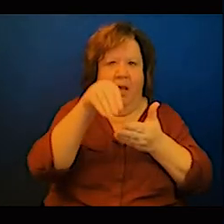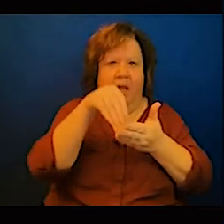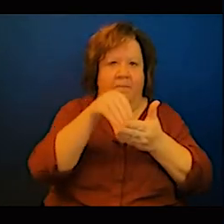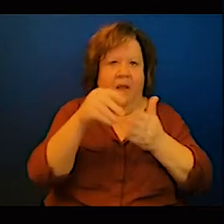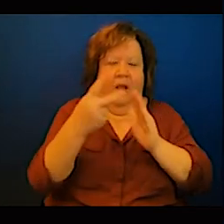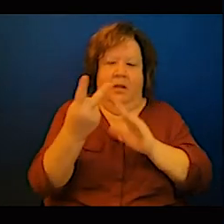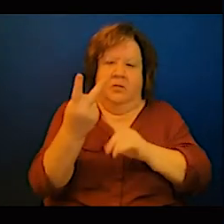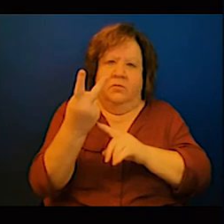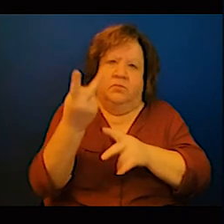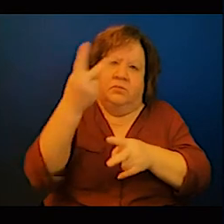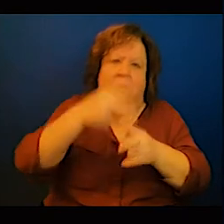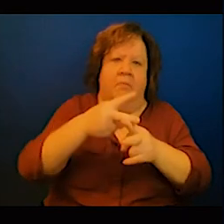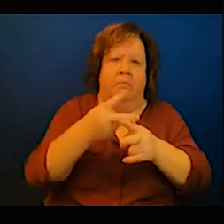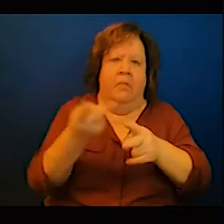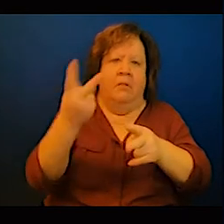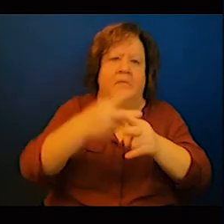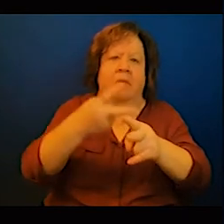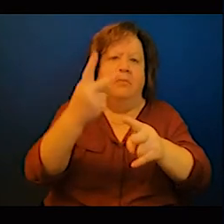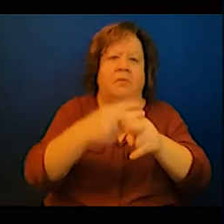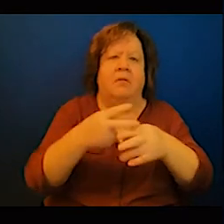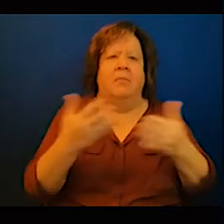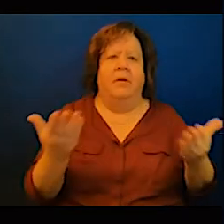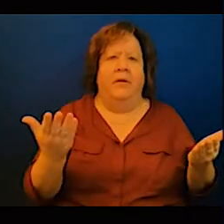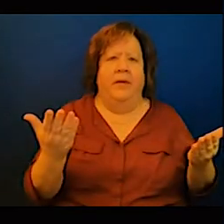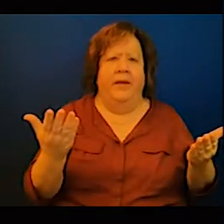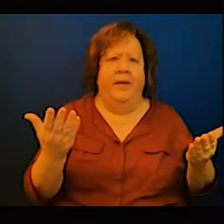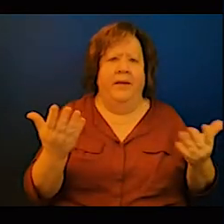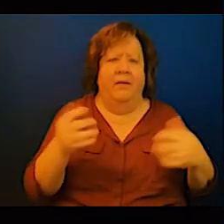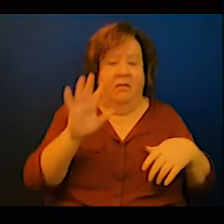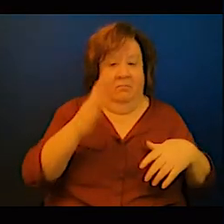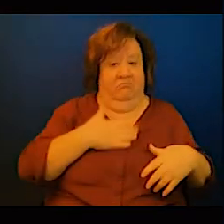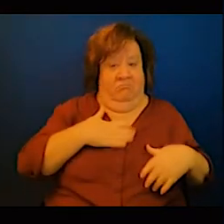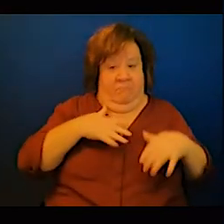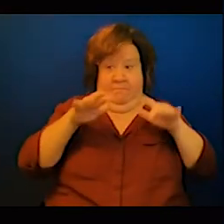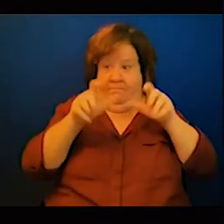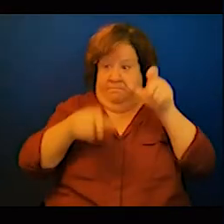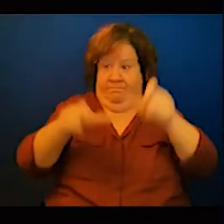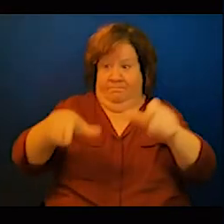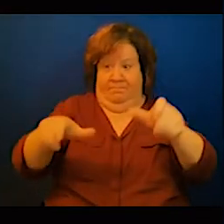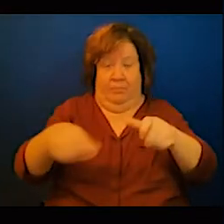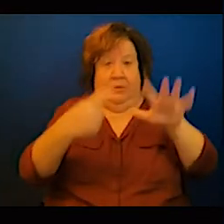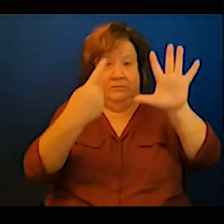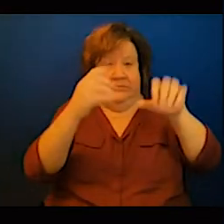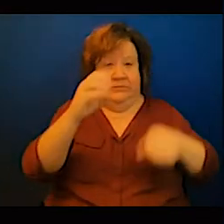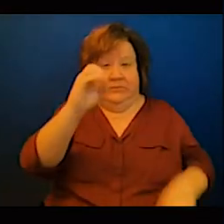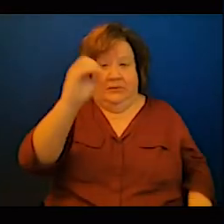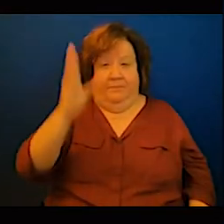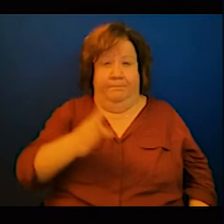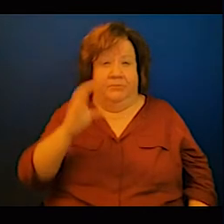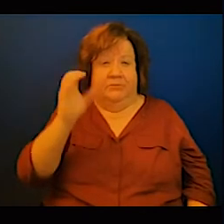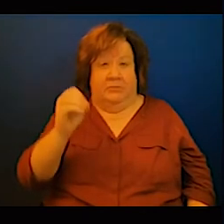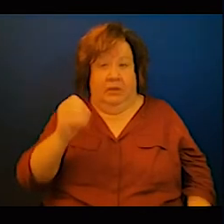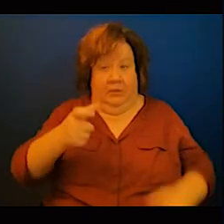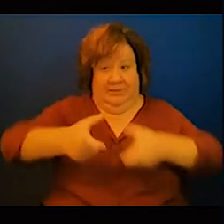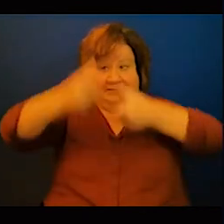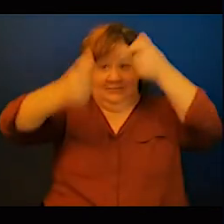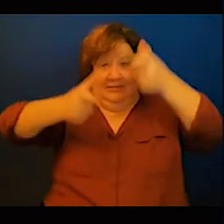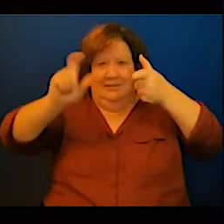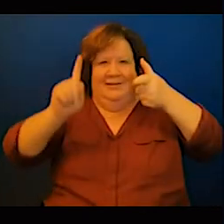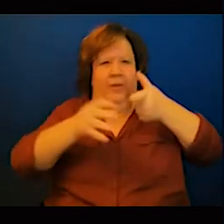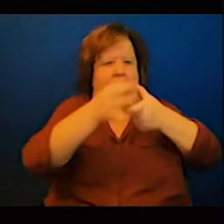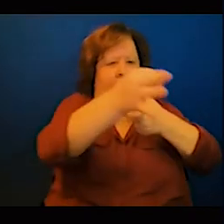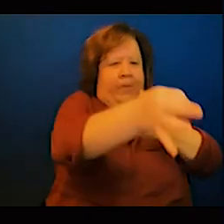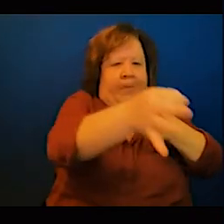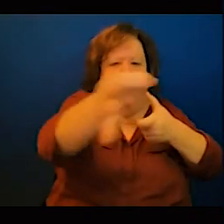rural area and they are the most affected by climate change and they are asked to